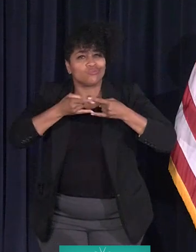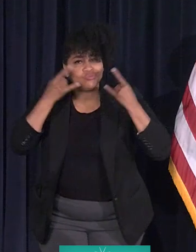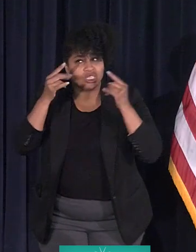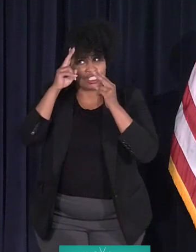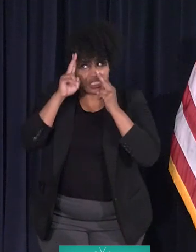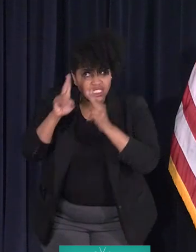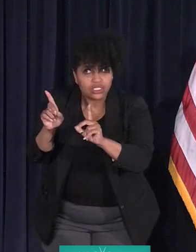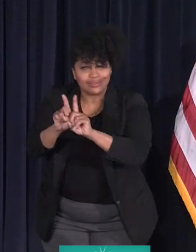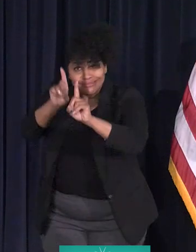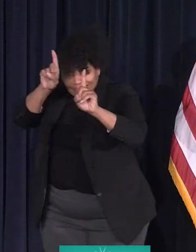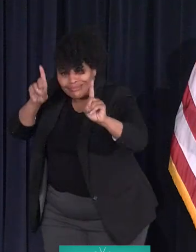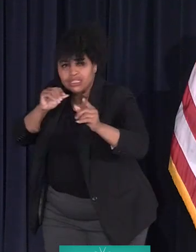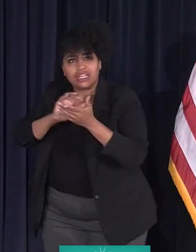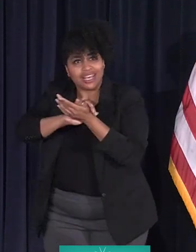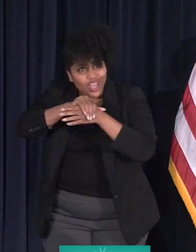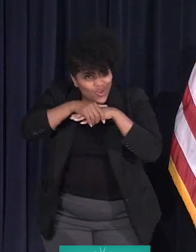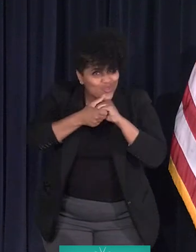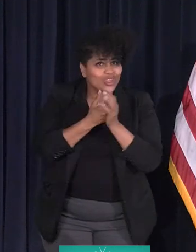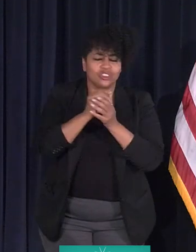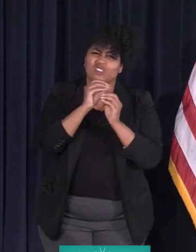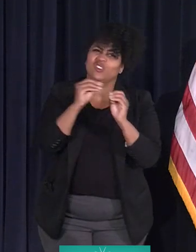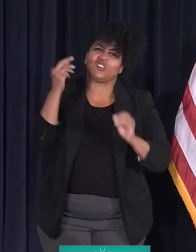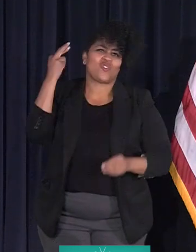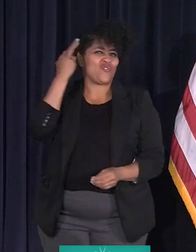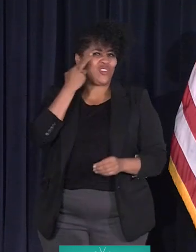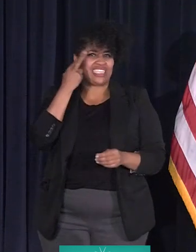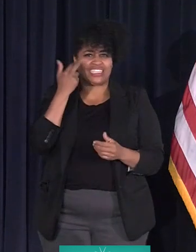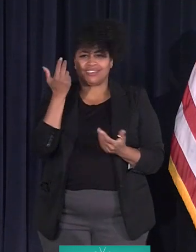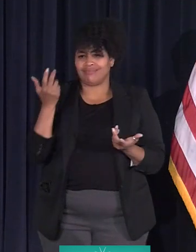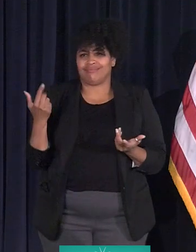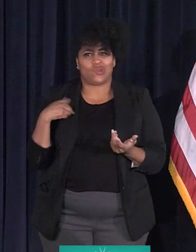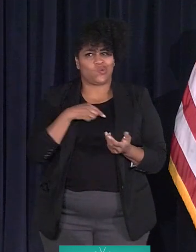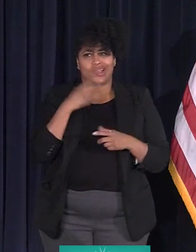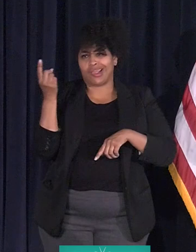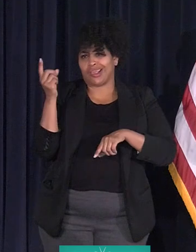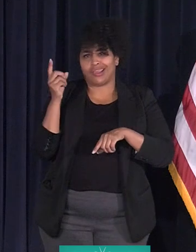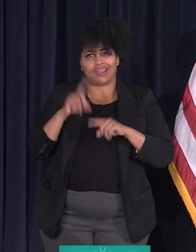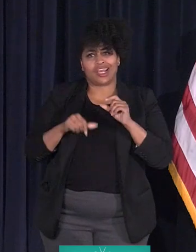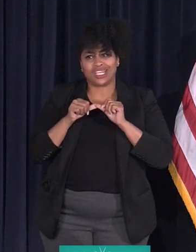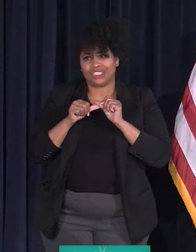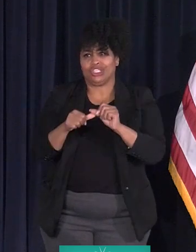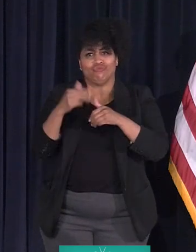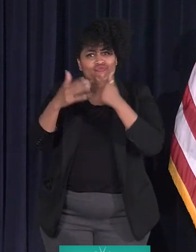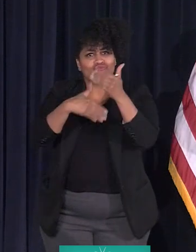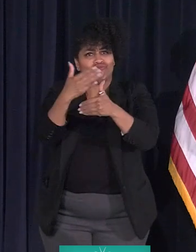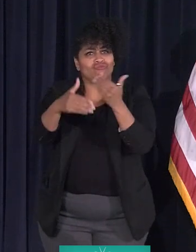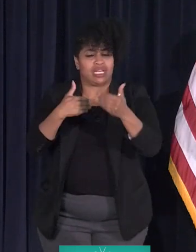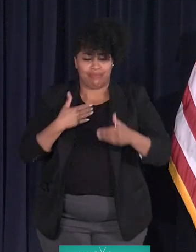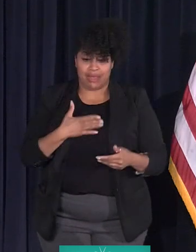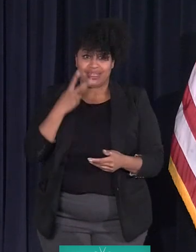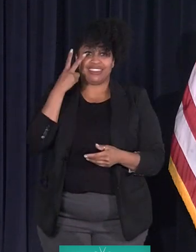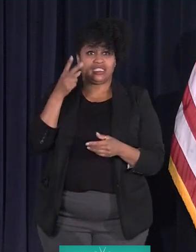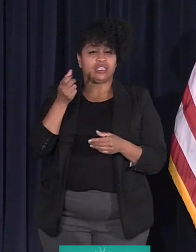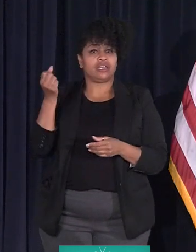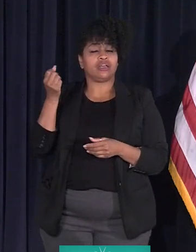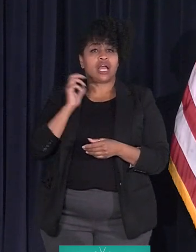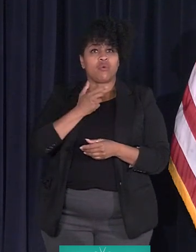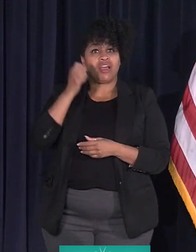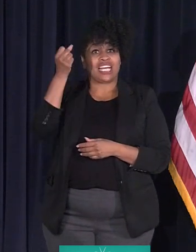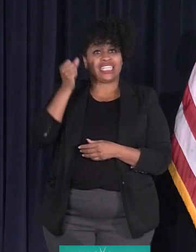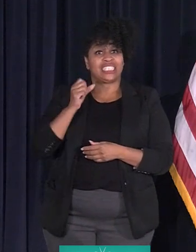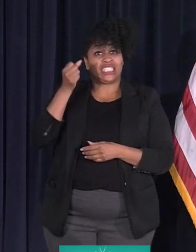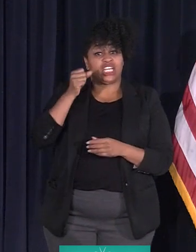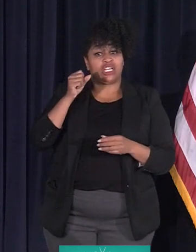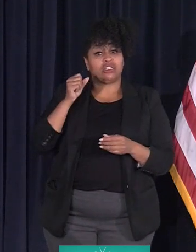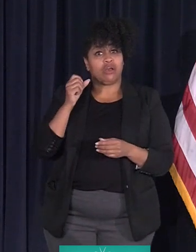the distancing and the handwashing. There is no reason that we can't continue to open. I'm glad to see the casinos. We'll be opening on